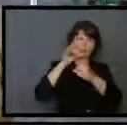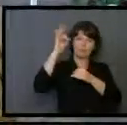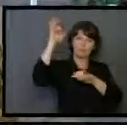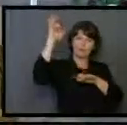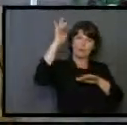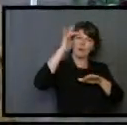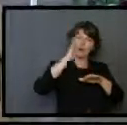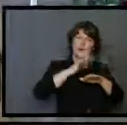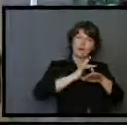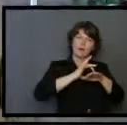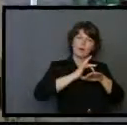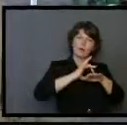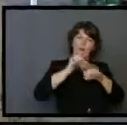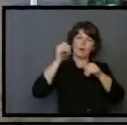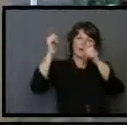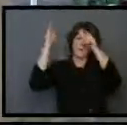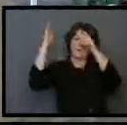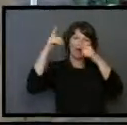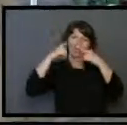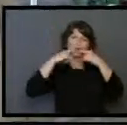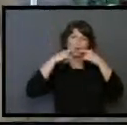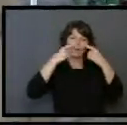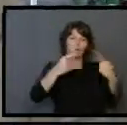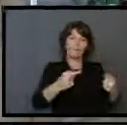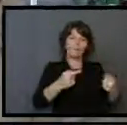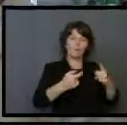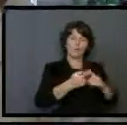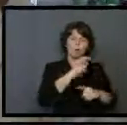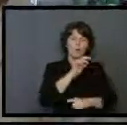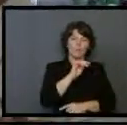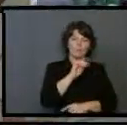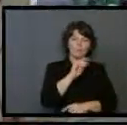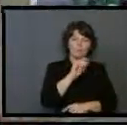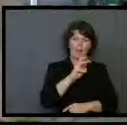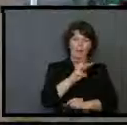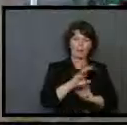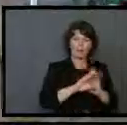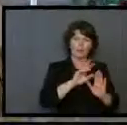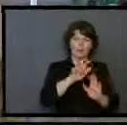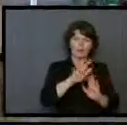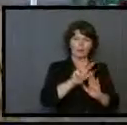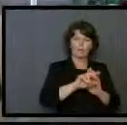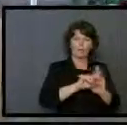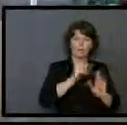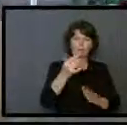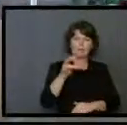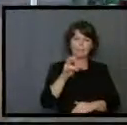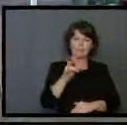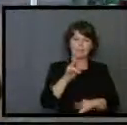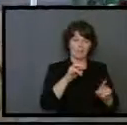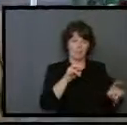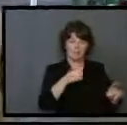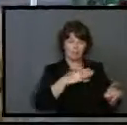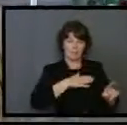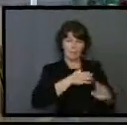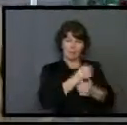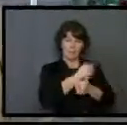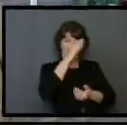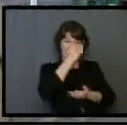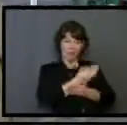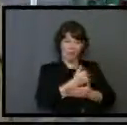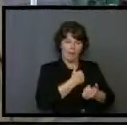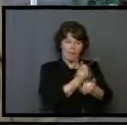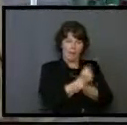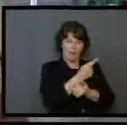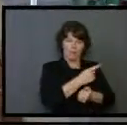like a dove, while the Father pronounced from Matthew chapter 3, verse 17, This is my beloved Son, in whom I am well pleased.